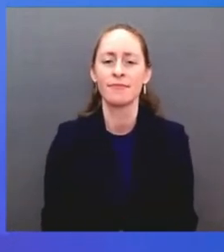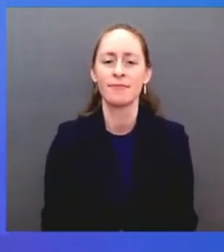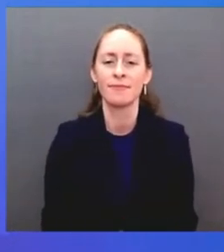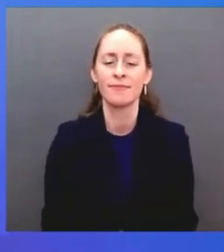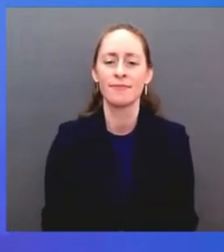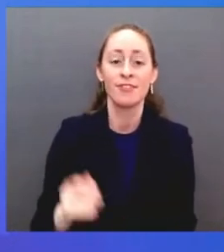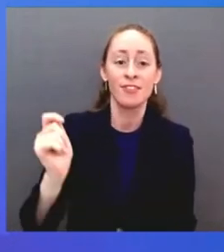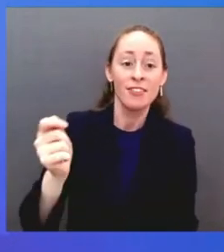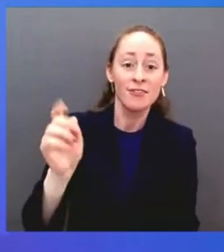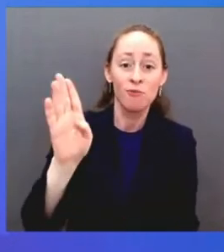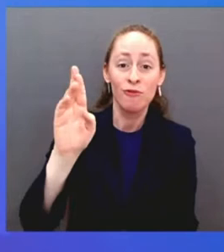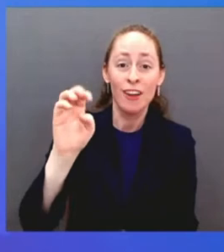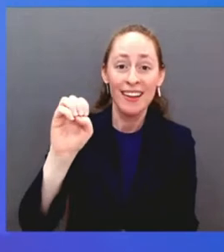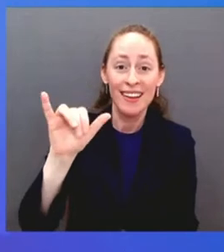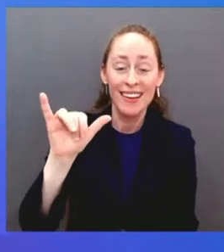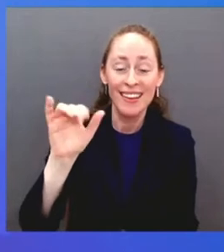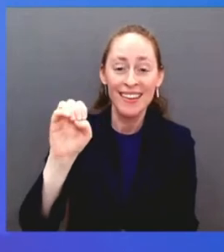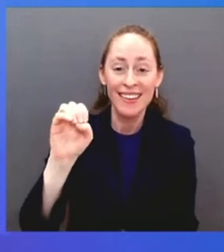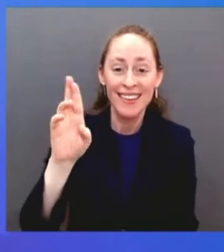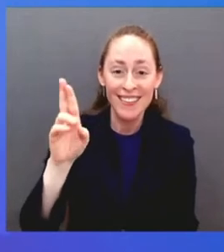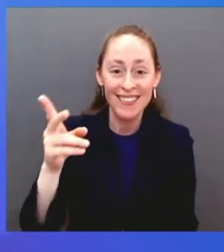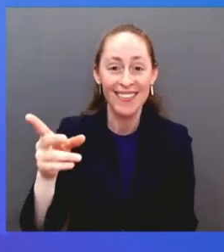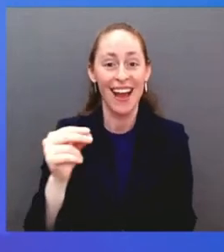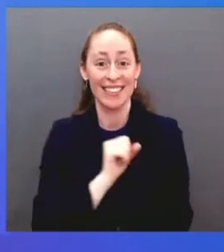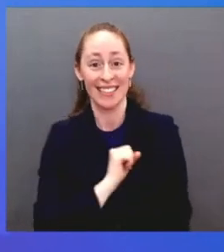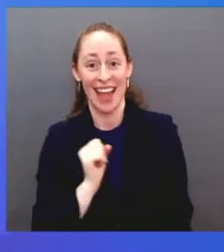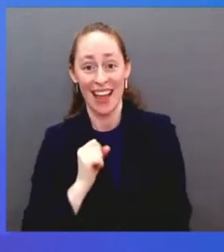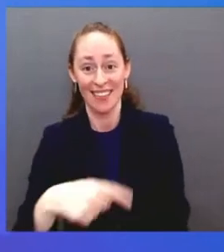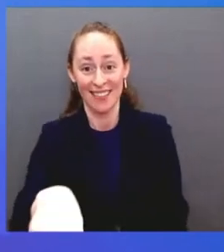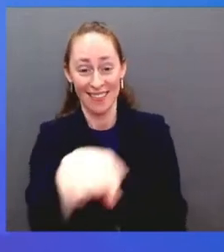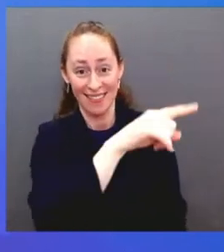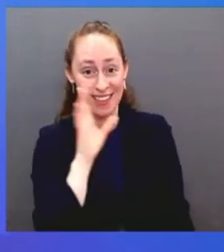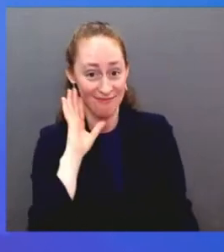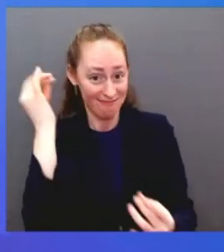know that I could never fill your shoes.